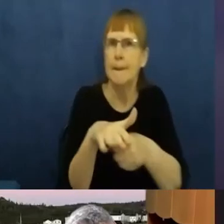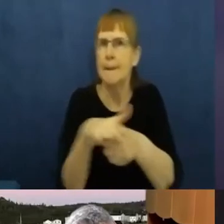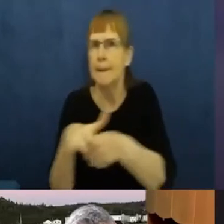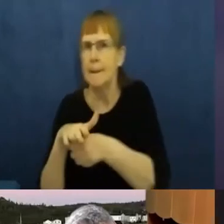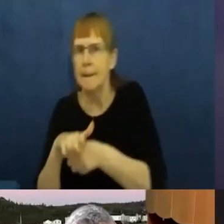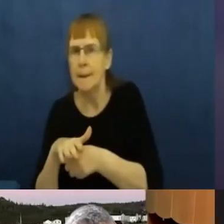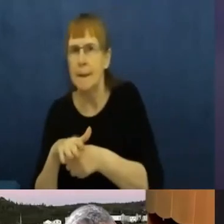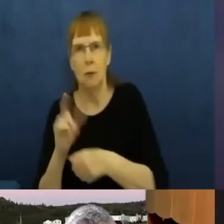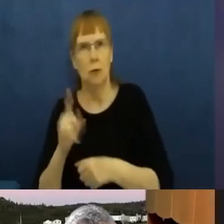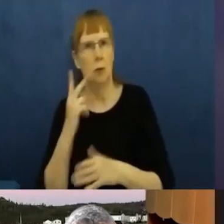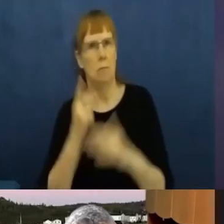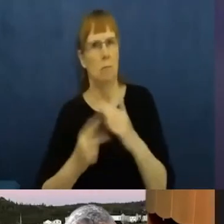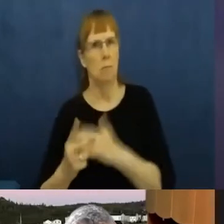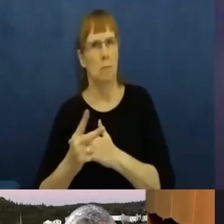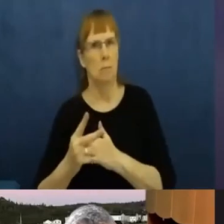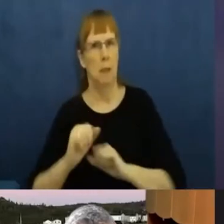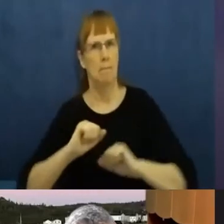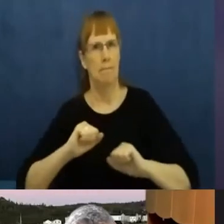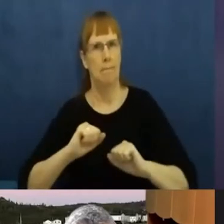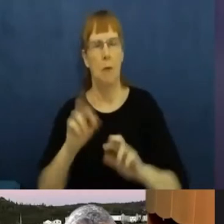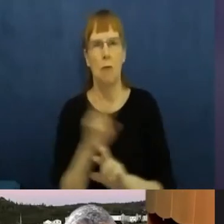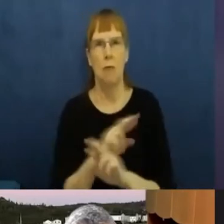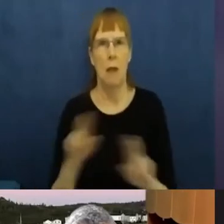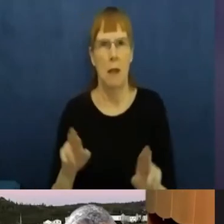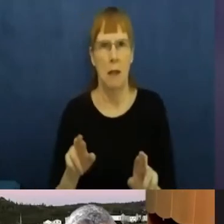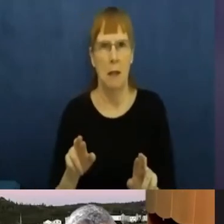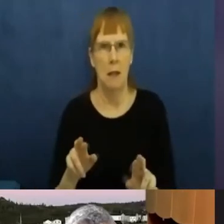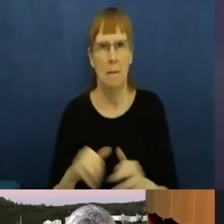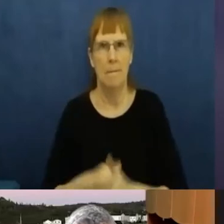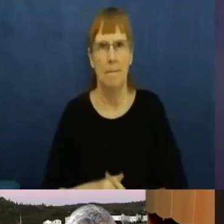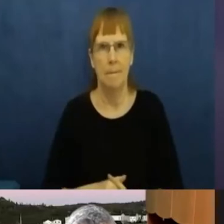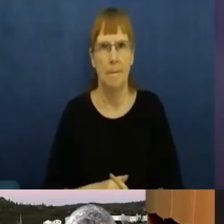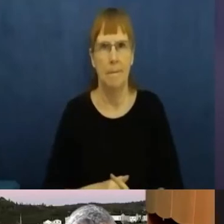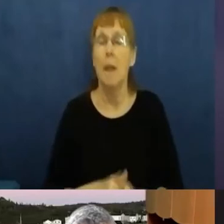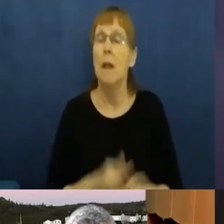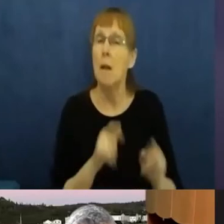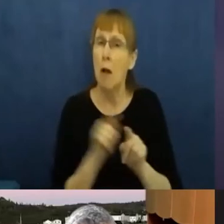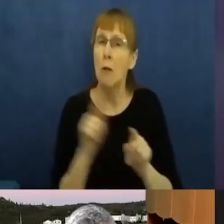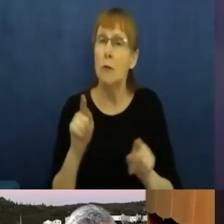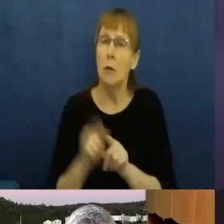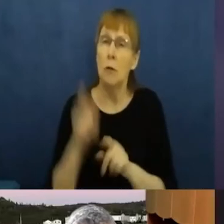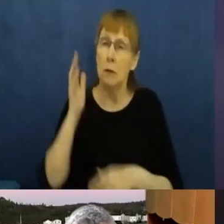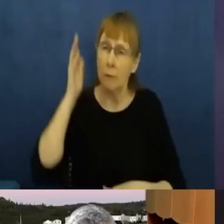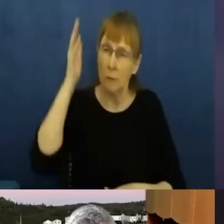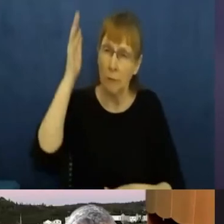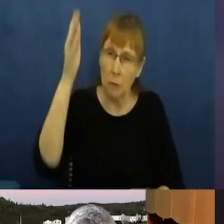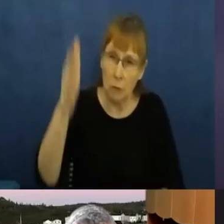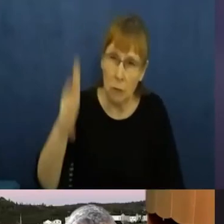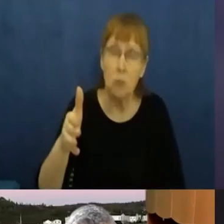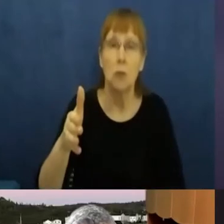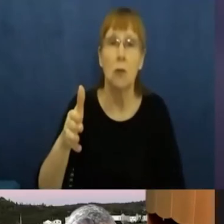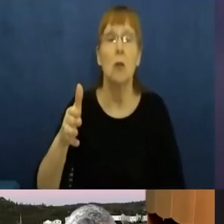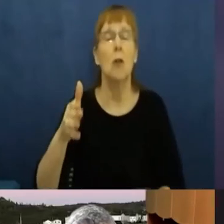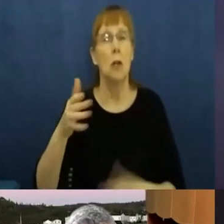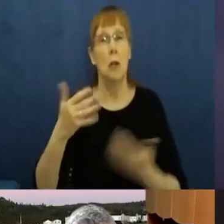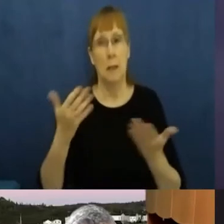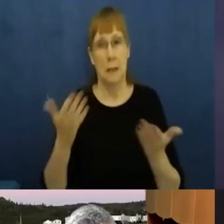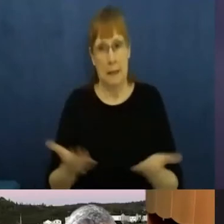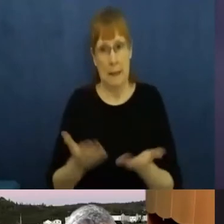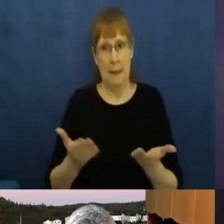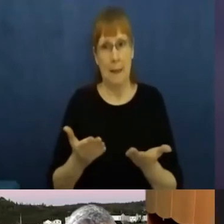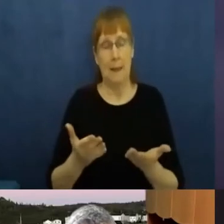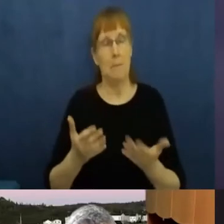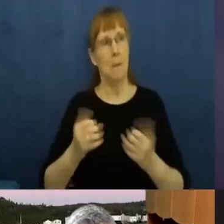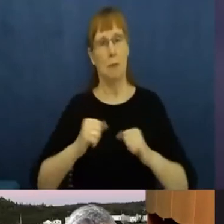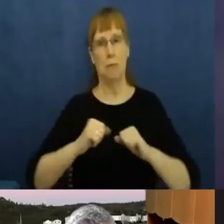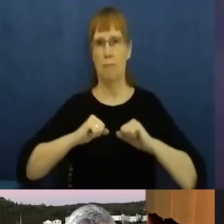term, how on earth are we going to up our game so that we can deal with future pandemics, but also